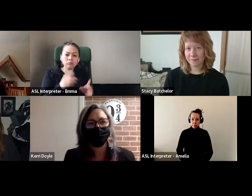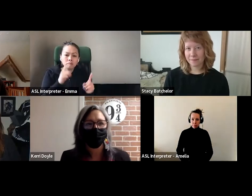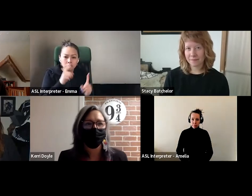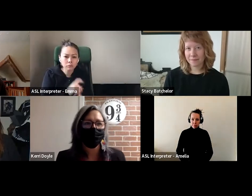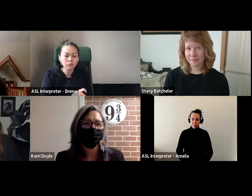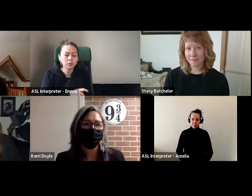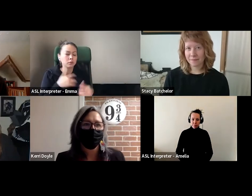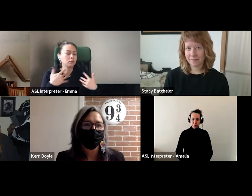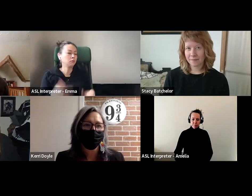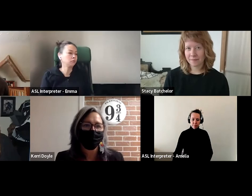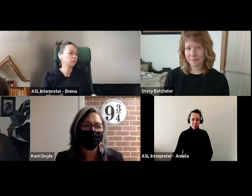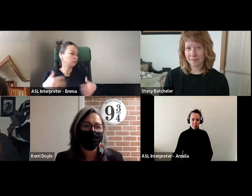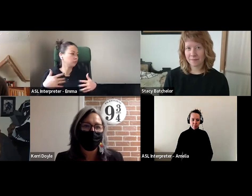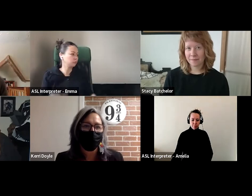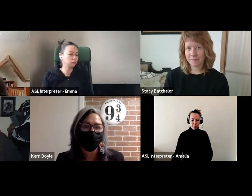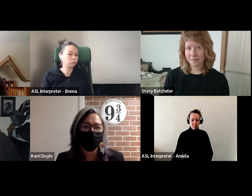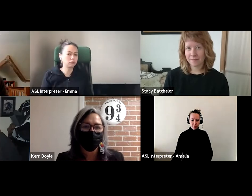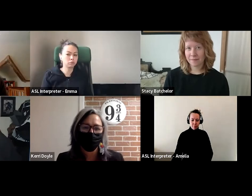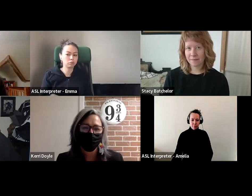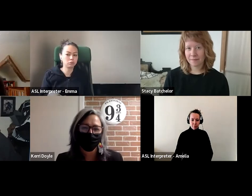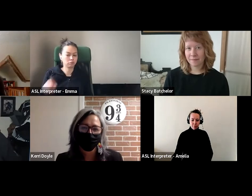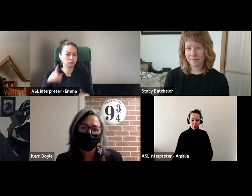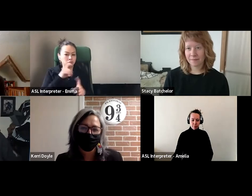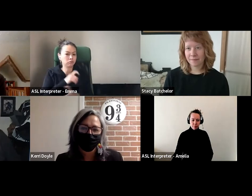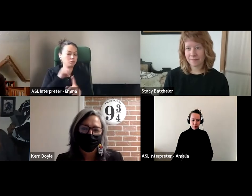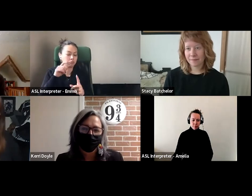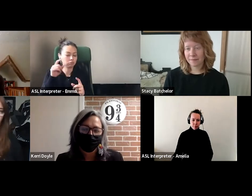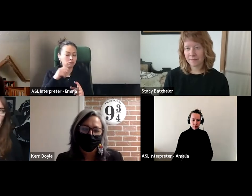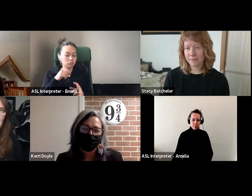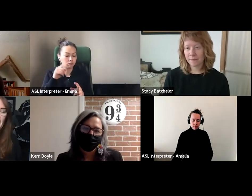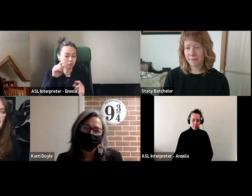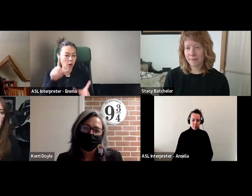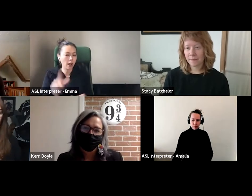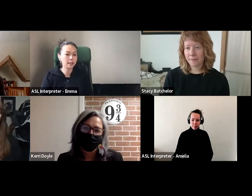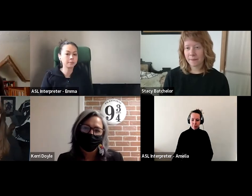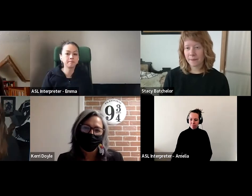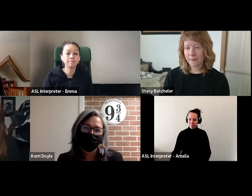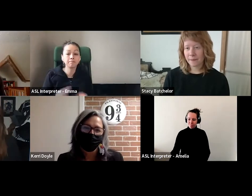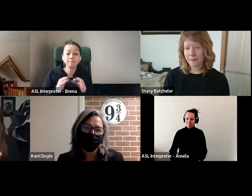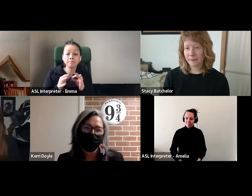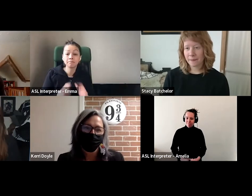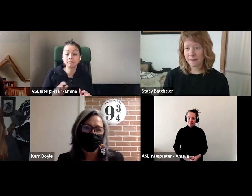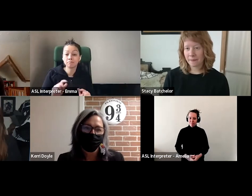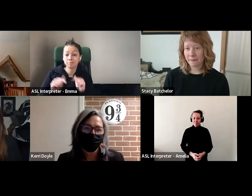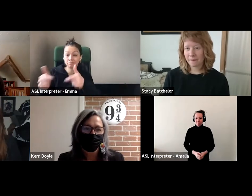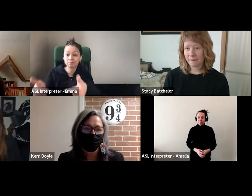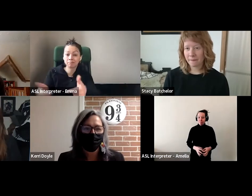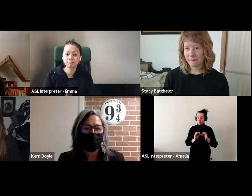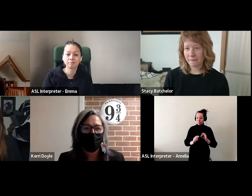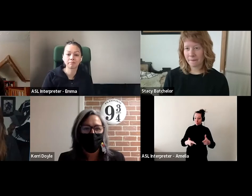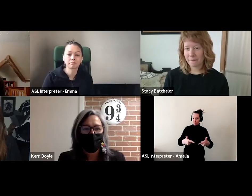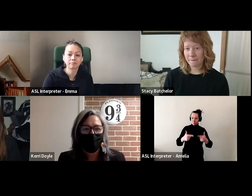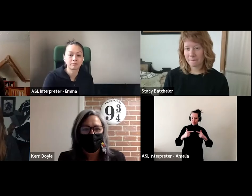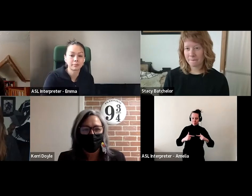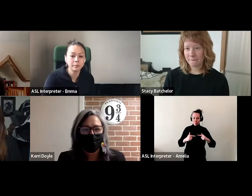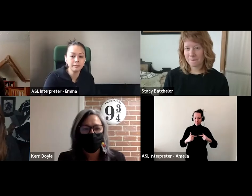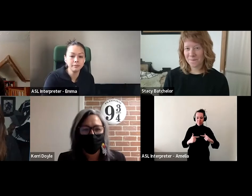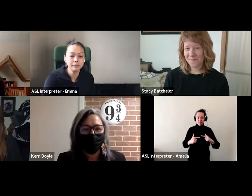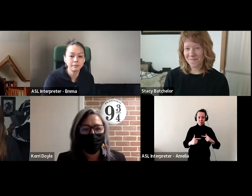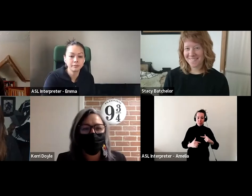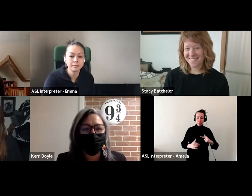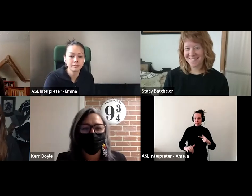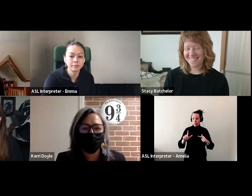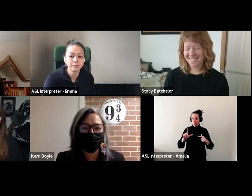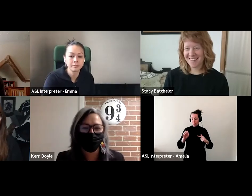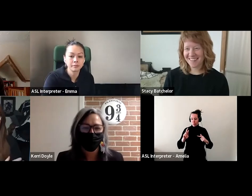That's really interesting. Um, Lori. Okay. You can literally just rewind what was just